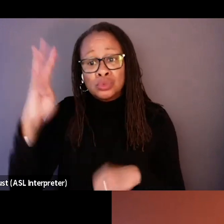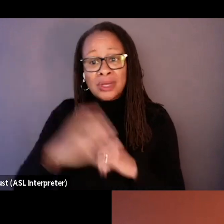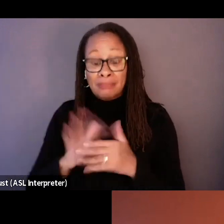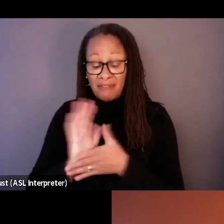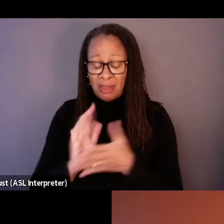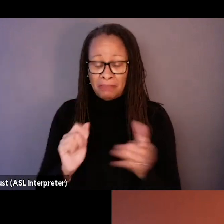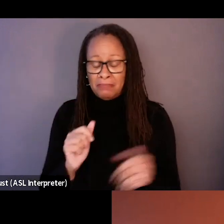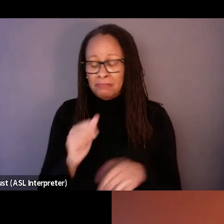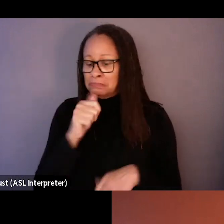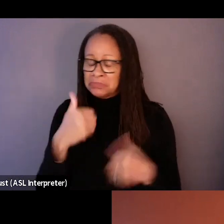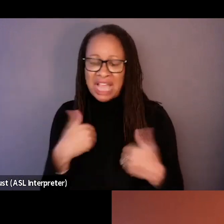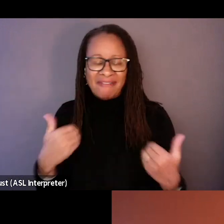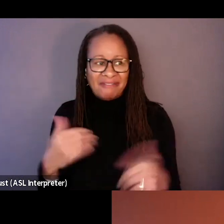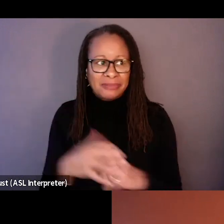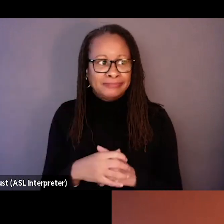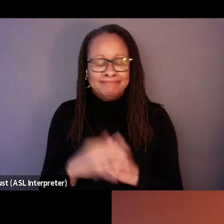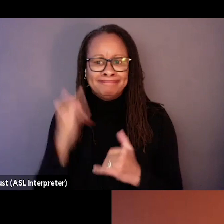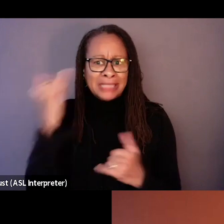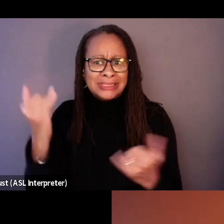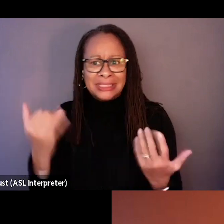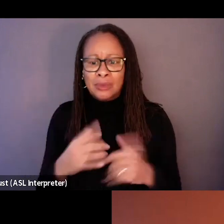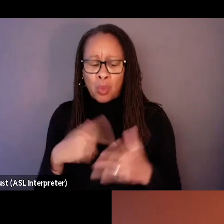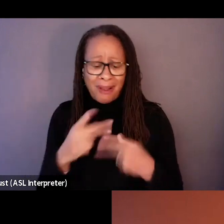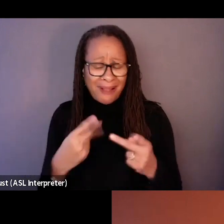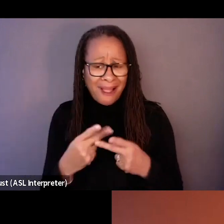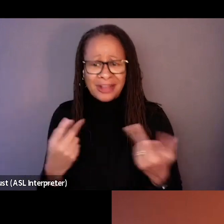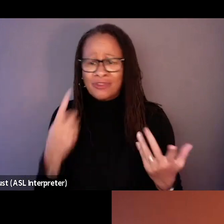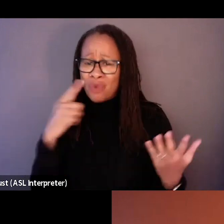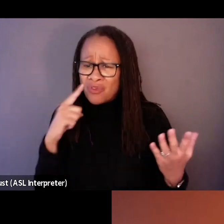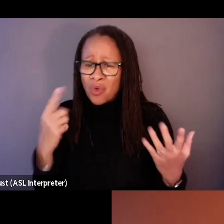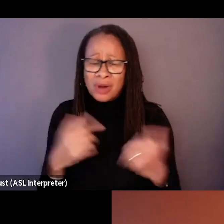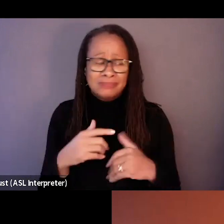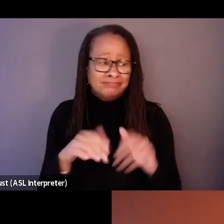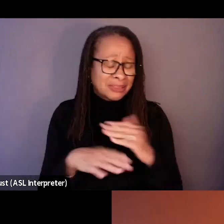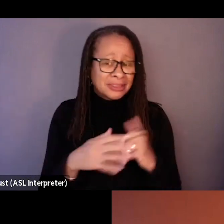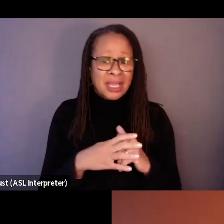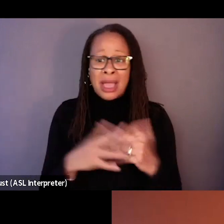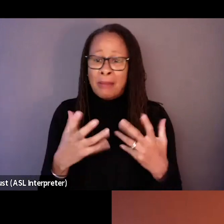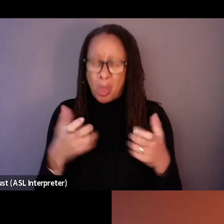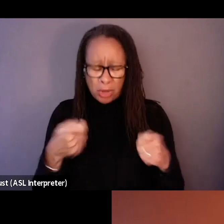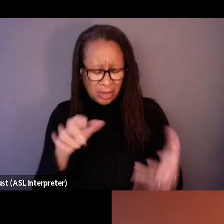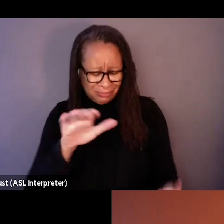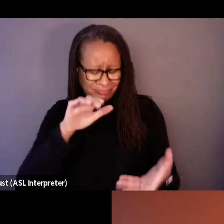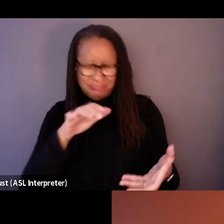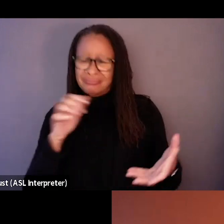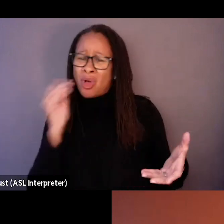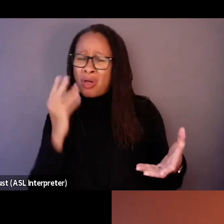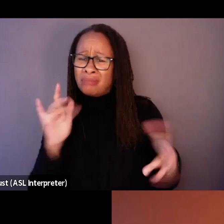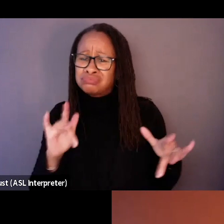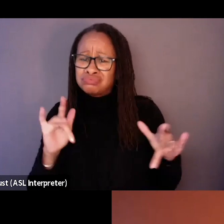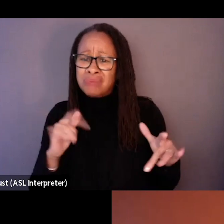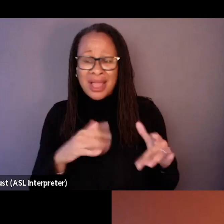film. I did not have, um, uh, an idea of what kind of film it's going to be, but, uh, I did want to try to do something and I, and I actually